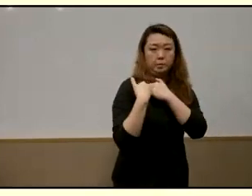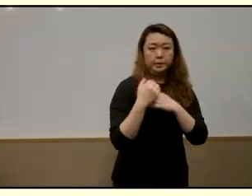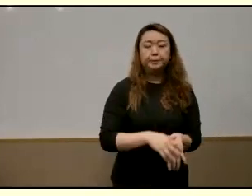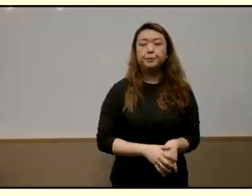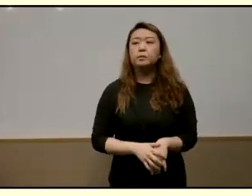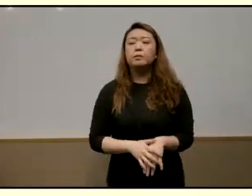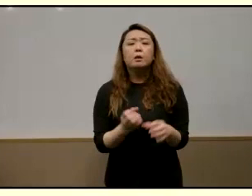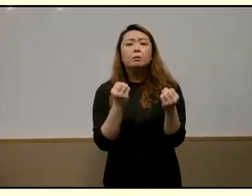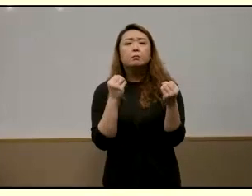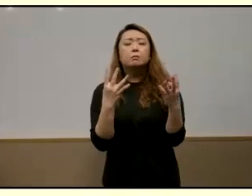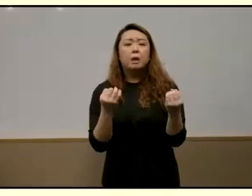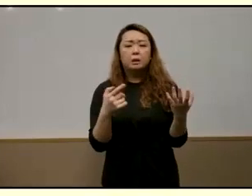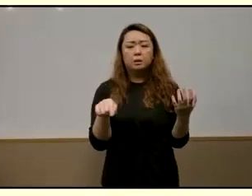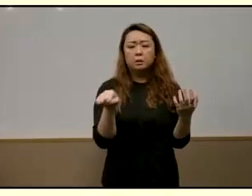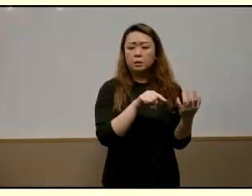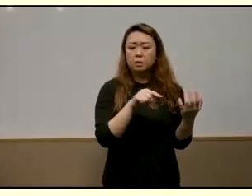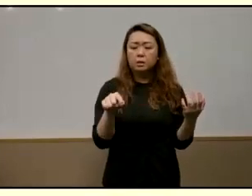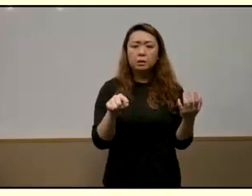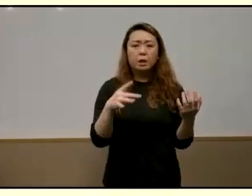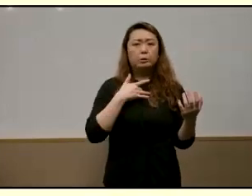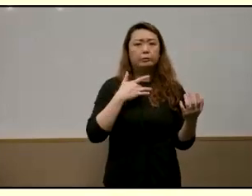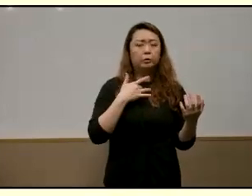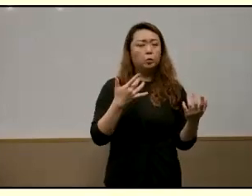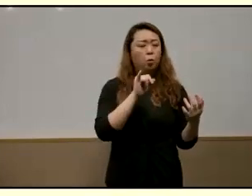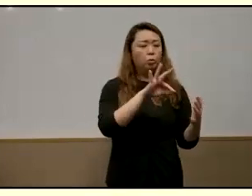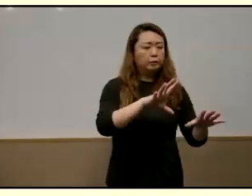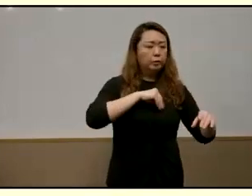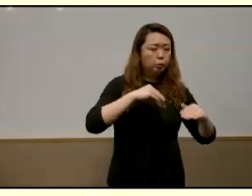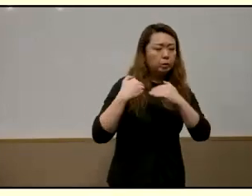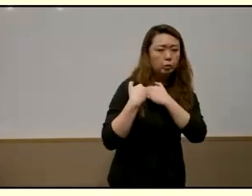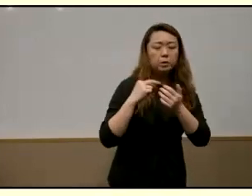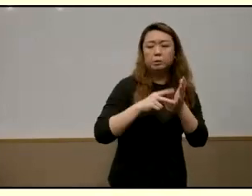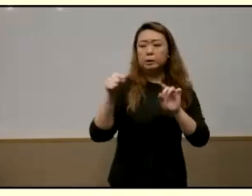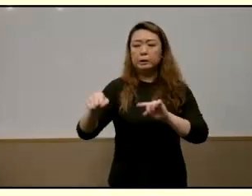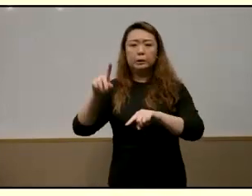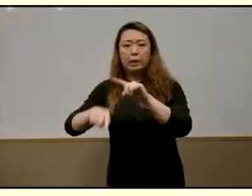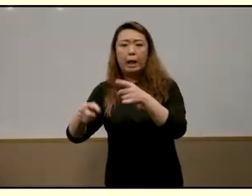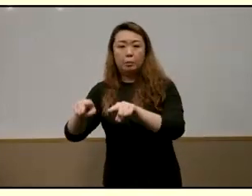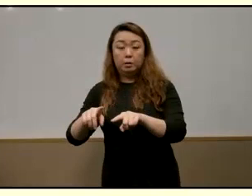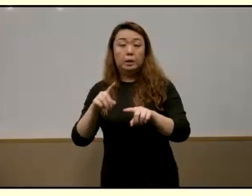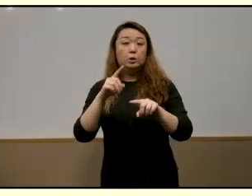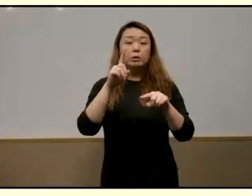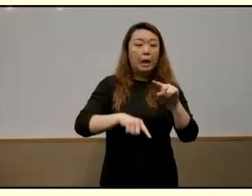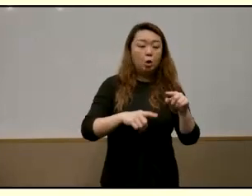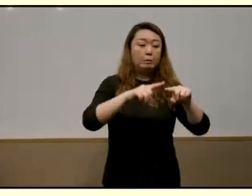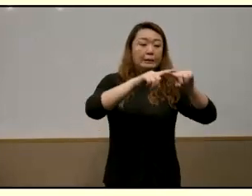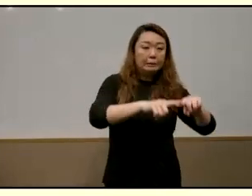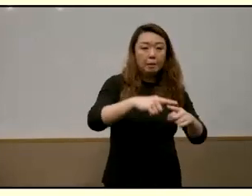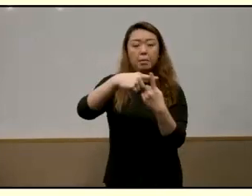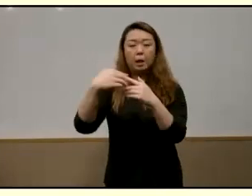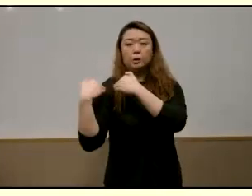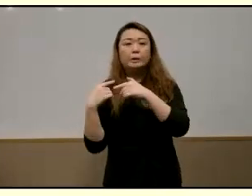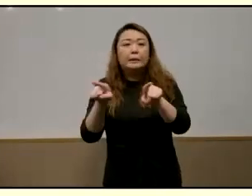is a term it's often seen as antithetical or opposite to responsibility so it's often assumed you can't be both at the same time right you can't be both dependent and responsible